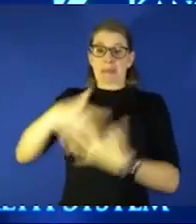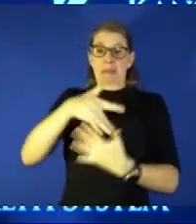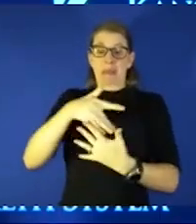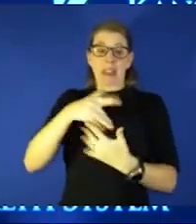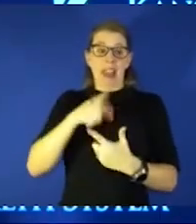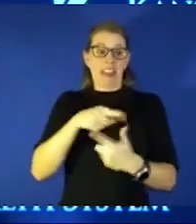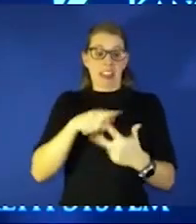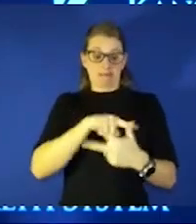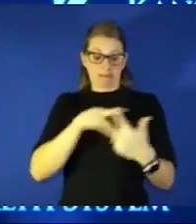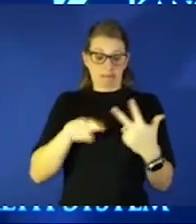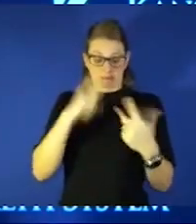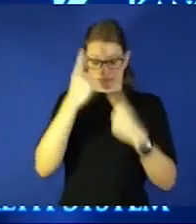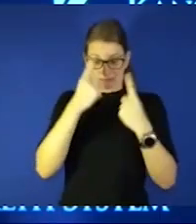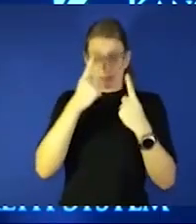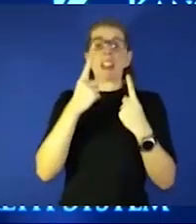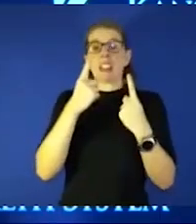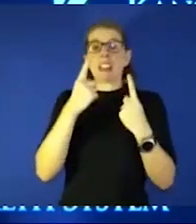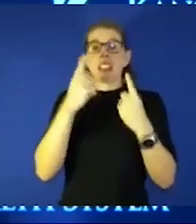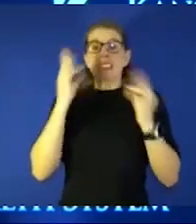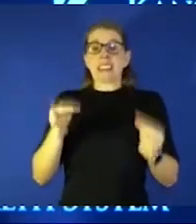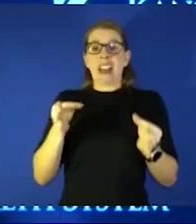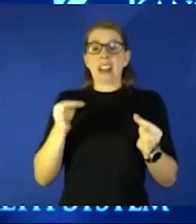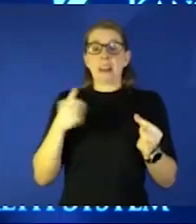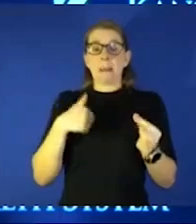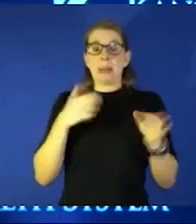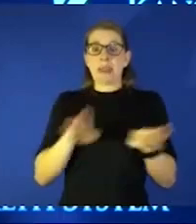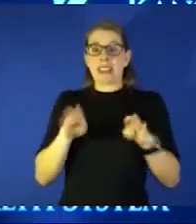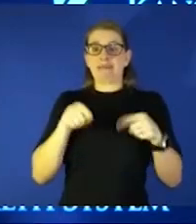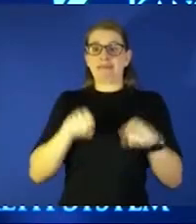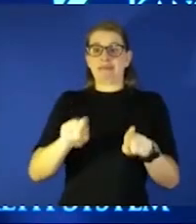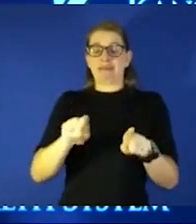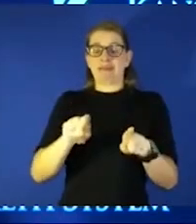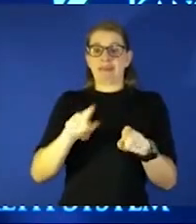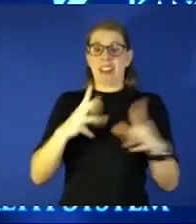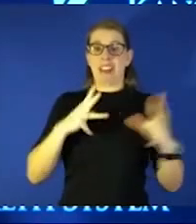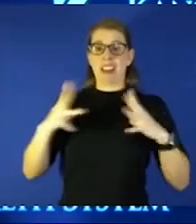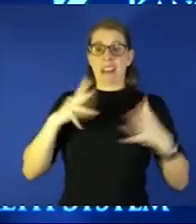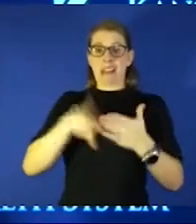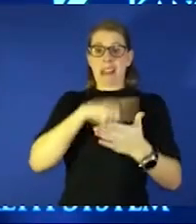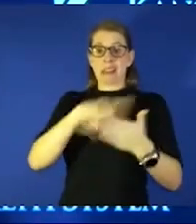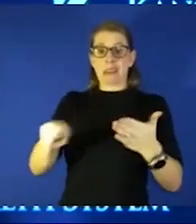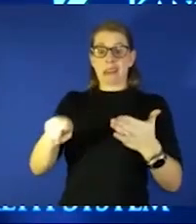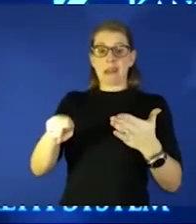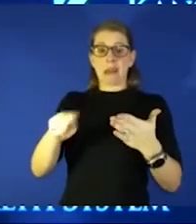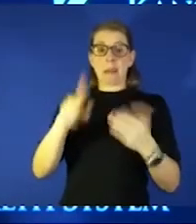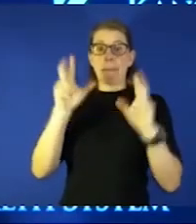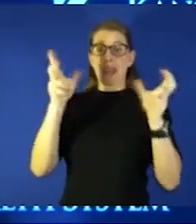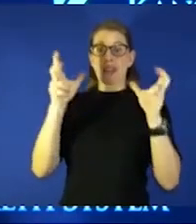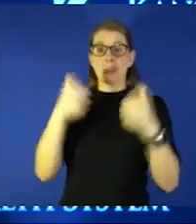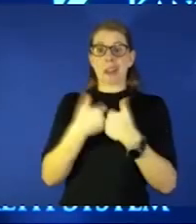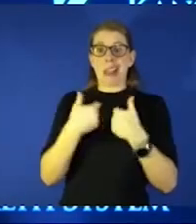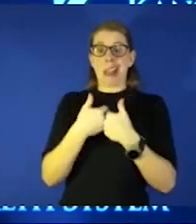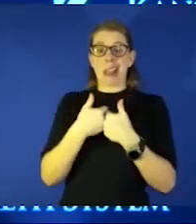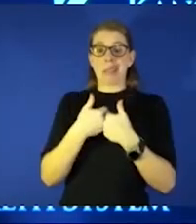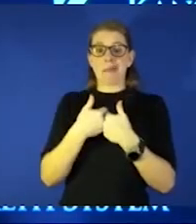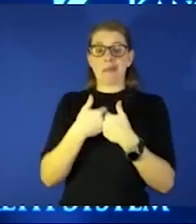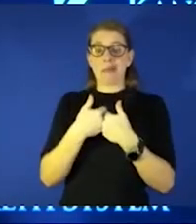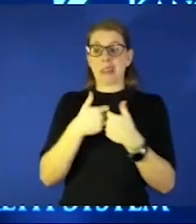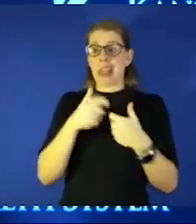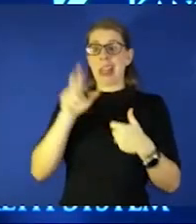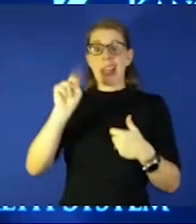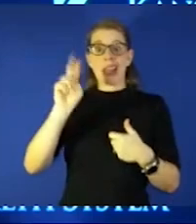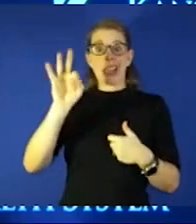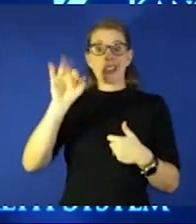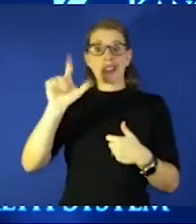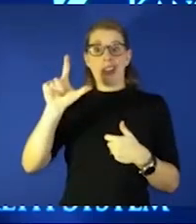how I want to act during the holidays I'm with you canceling a basketball game on an indoor arena watching the NHL put a halt to stuff I'm all about